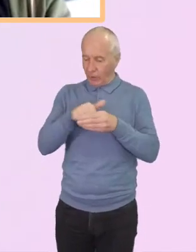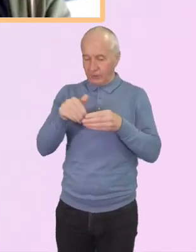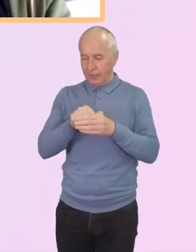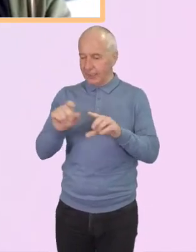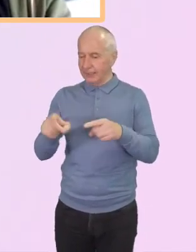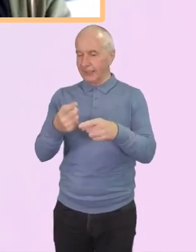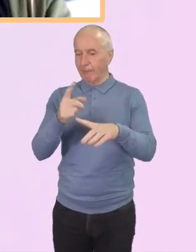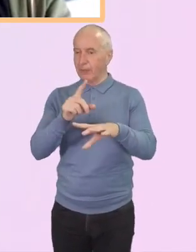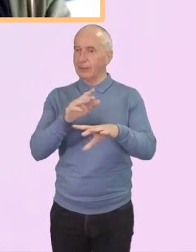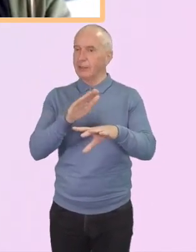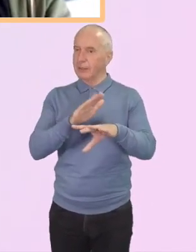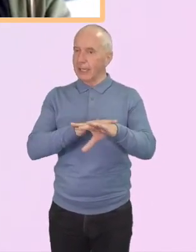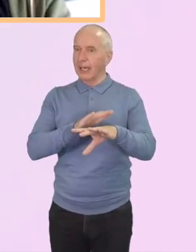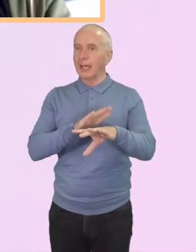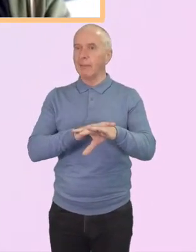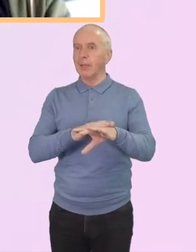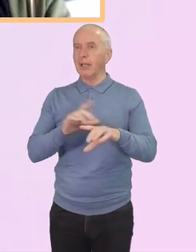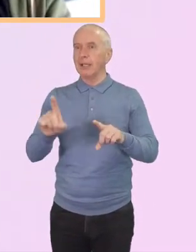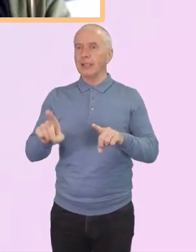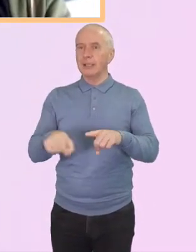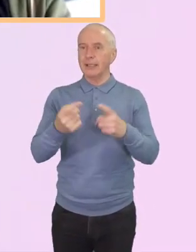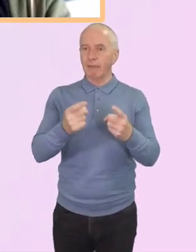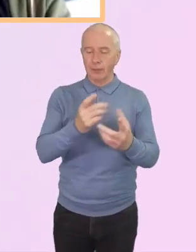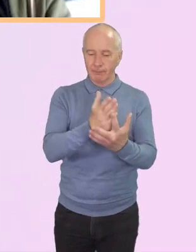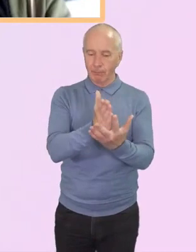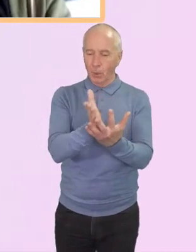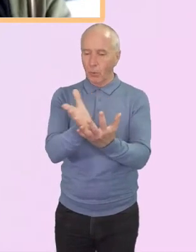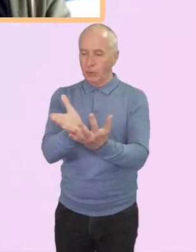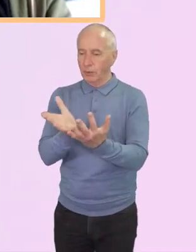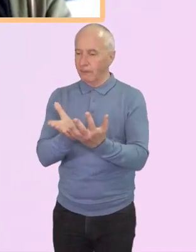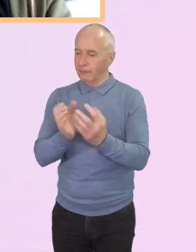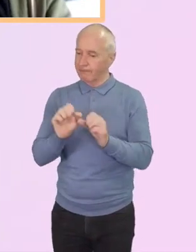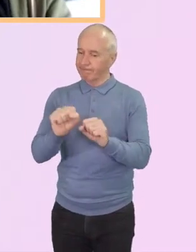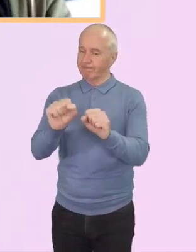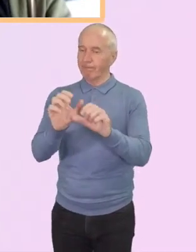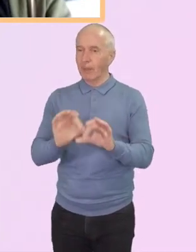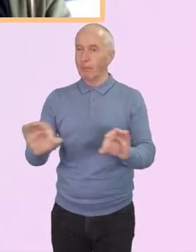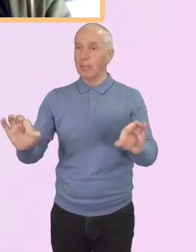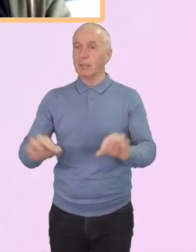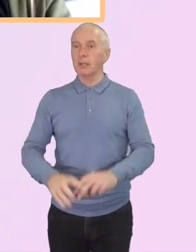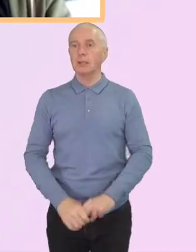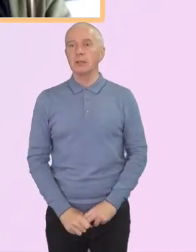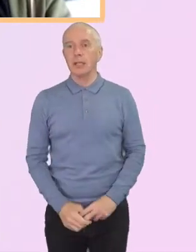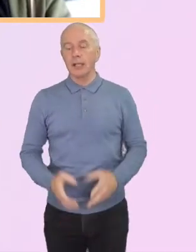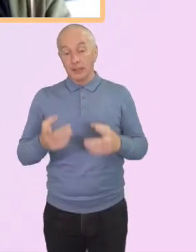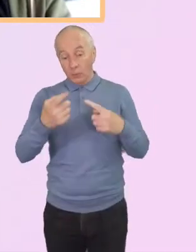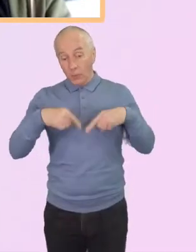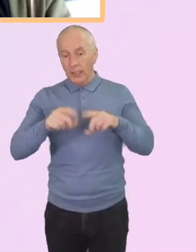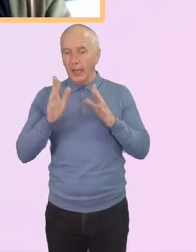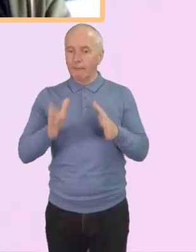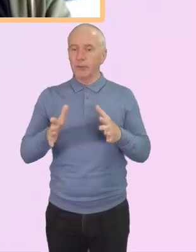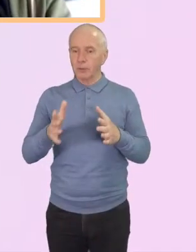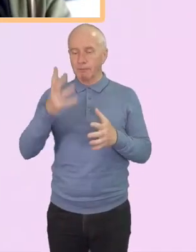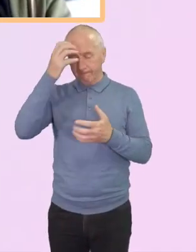receives a different portion, if you like, of peace. And we need to bear that in mind.